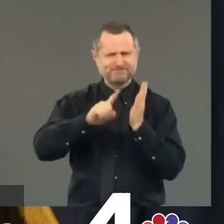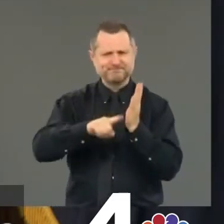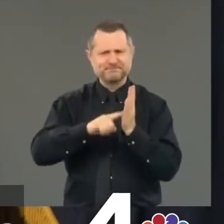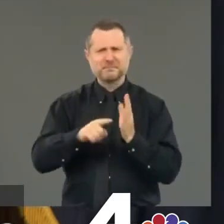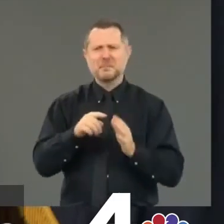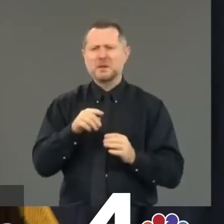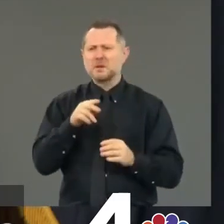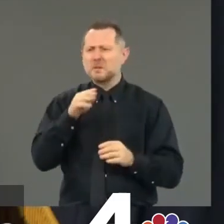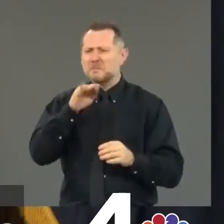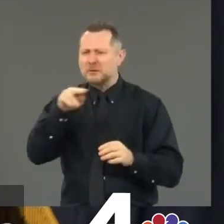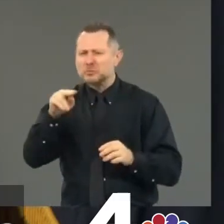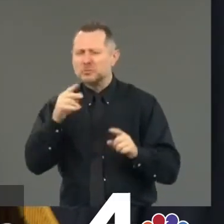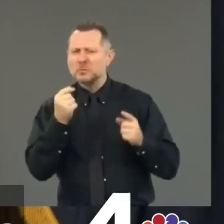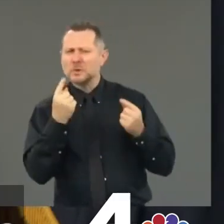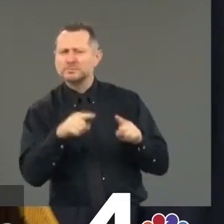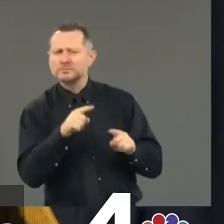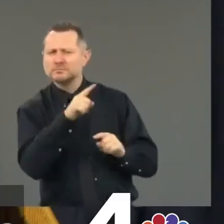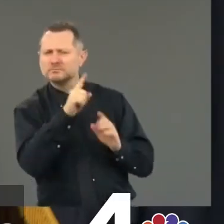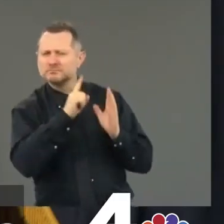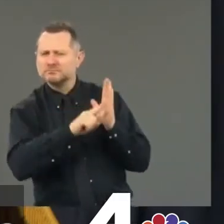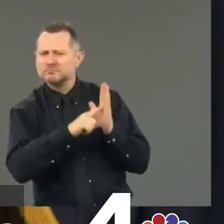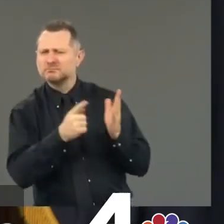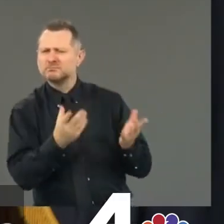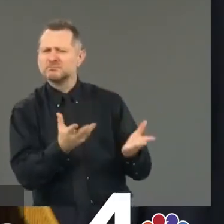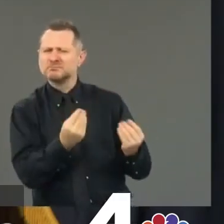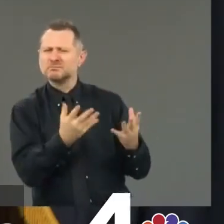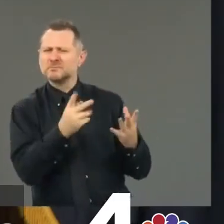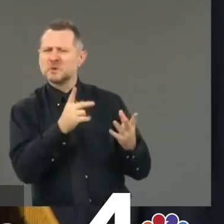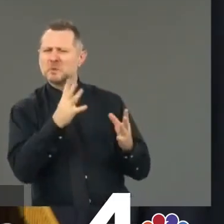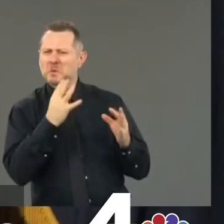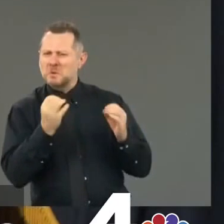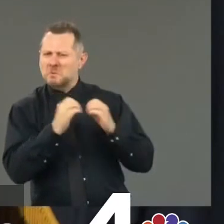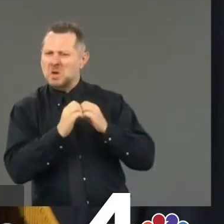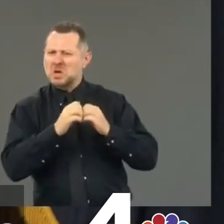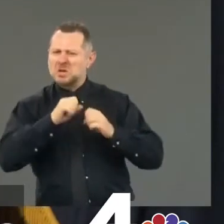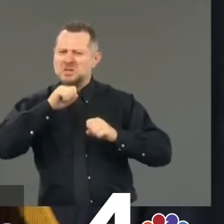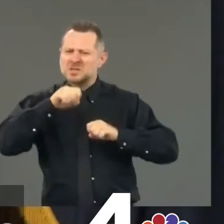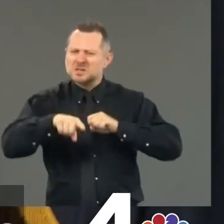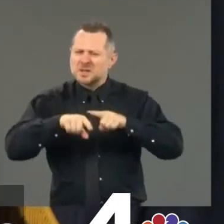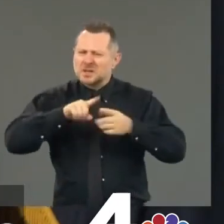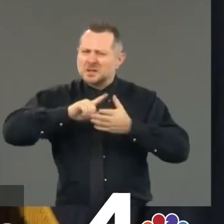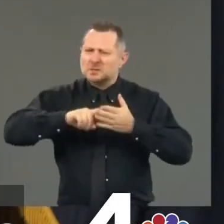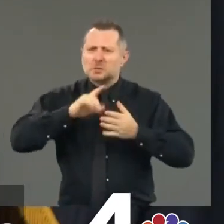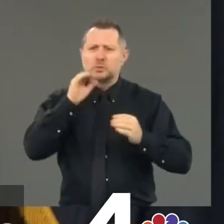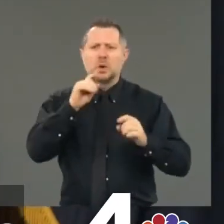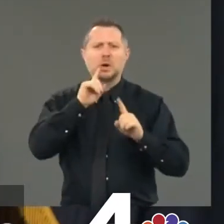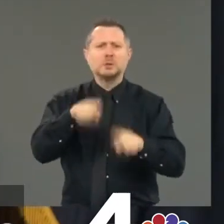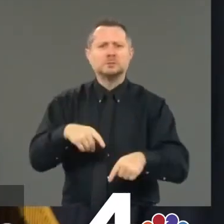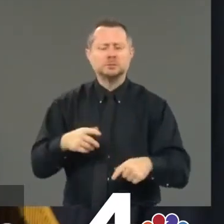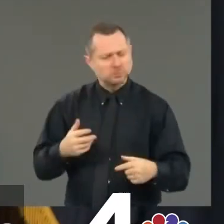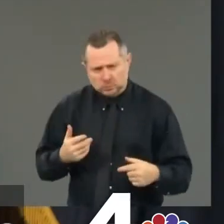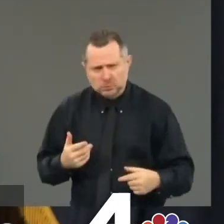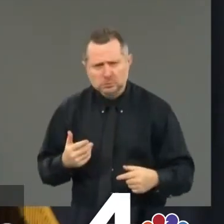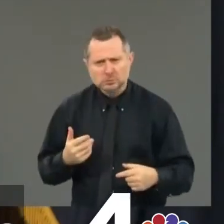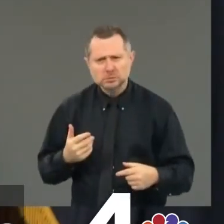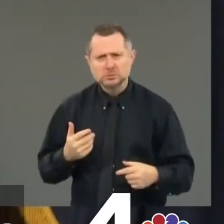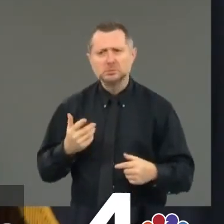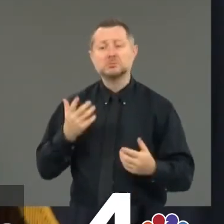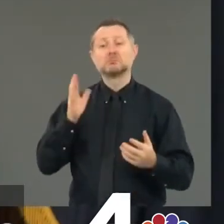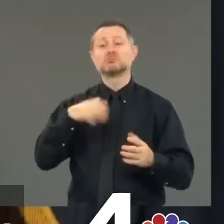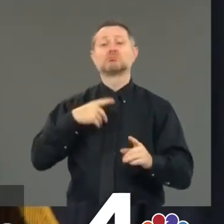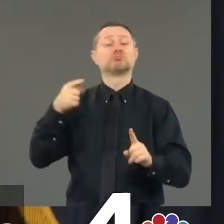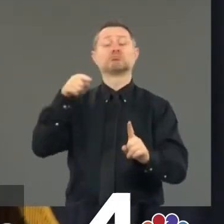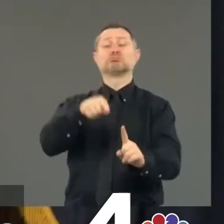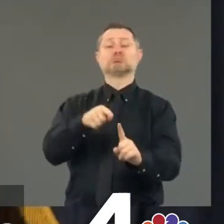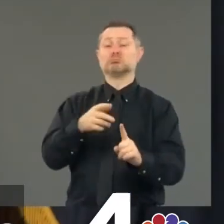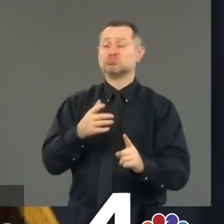frankly raised more questions than it answered. And the real issue is the continuing racism